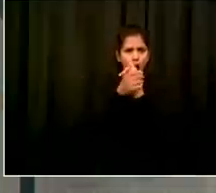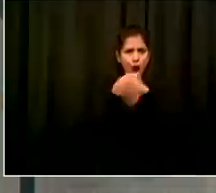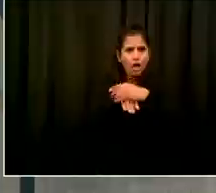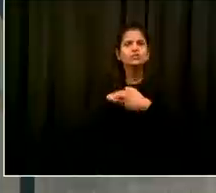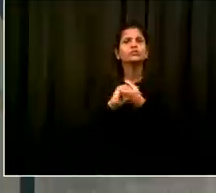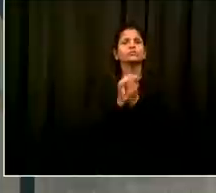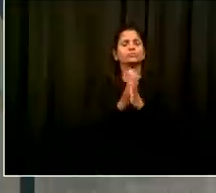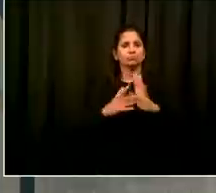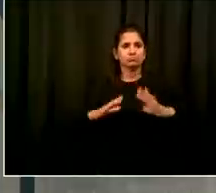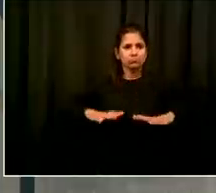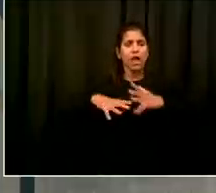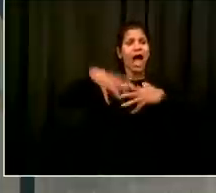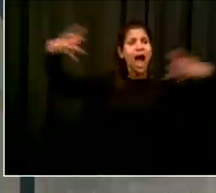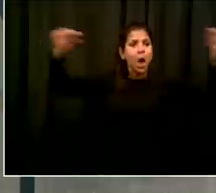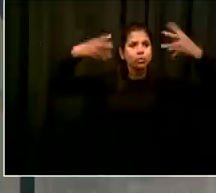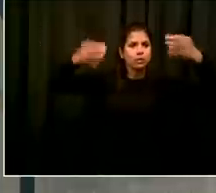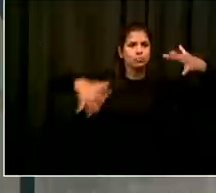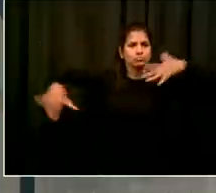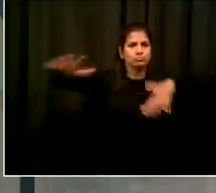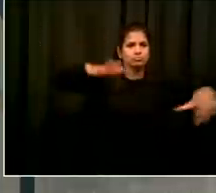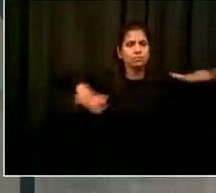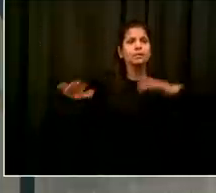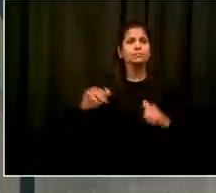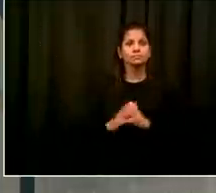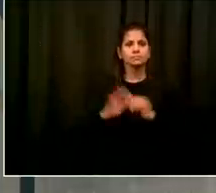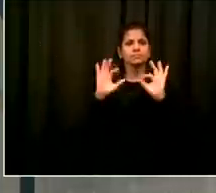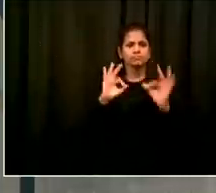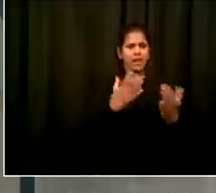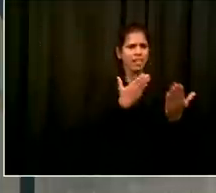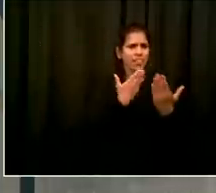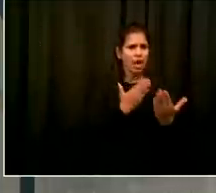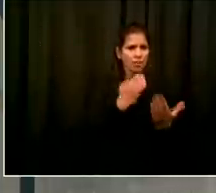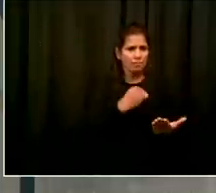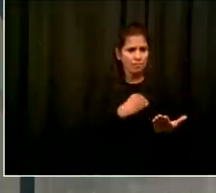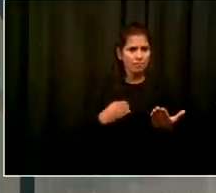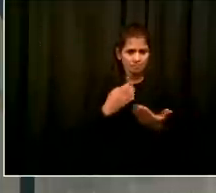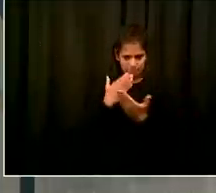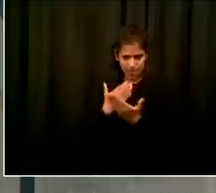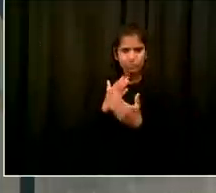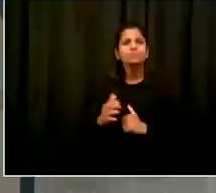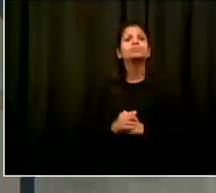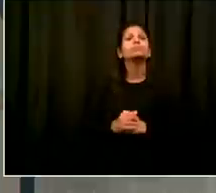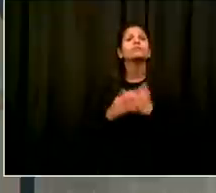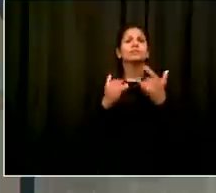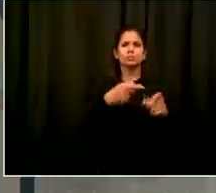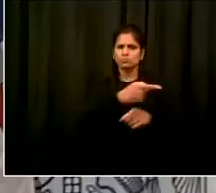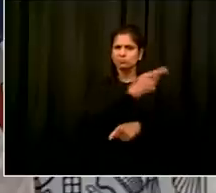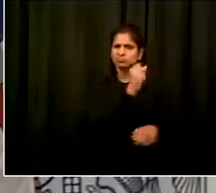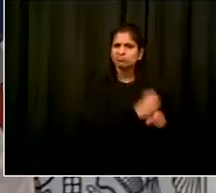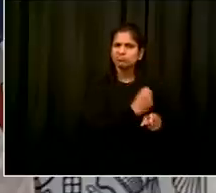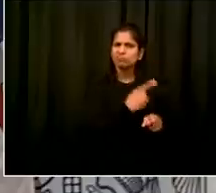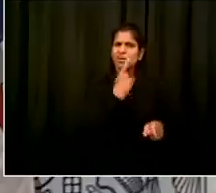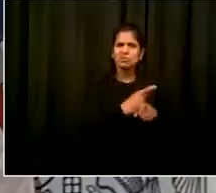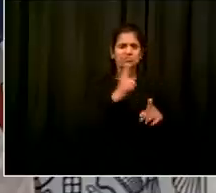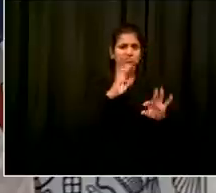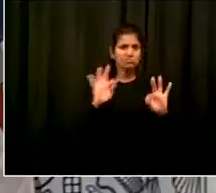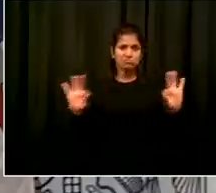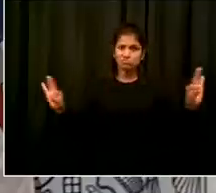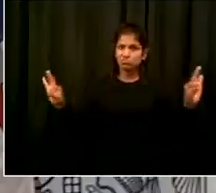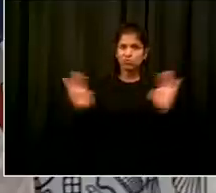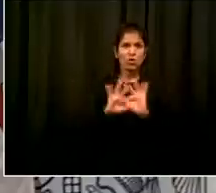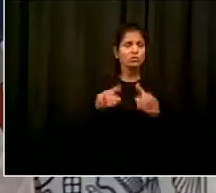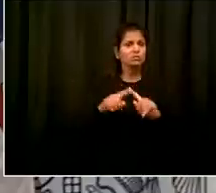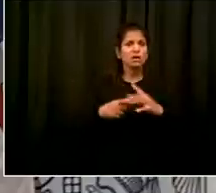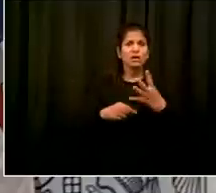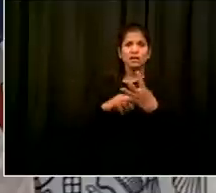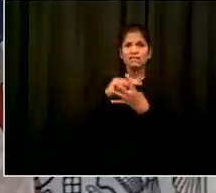much commissioner and listen everyone this is such an important message let's do the basics let's make sure we do